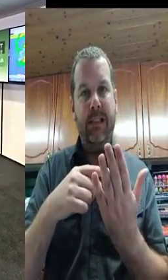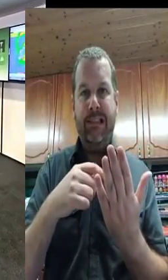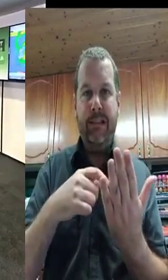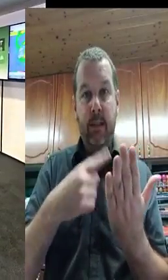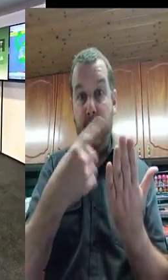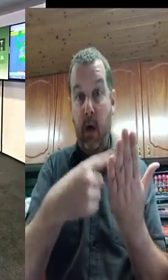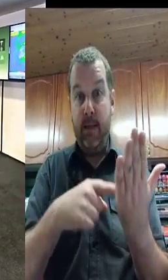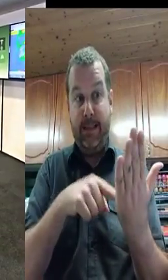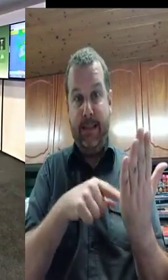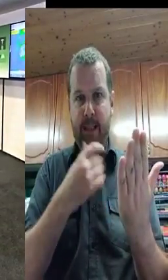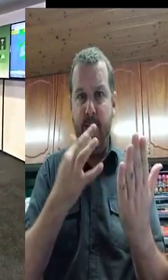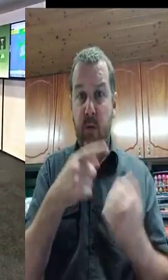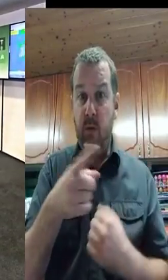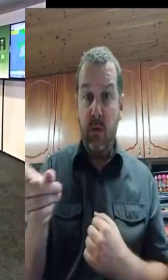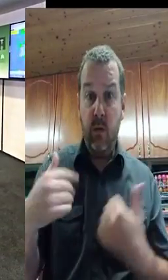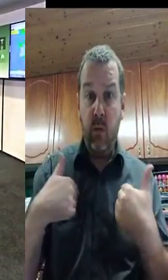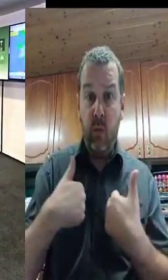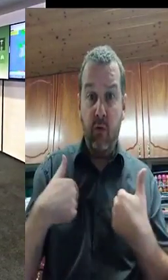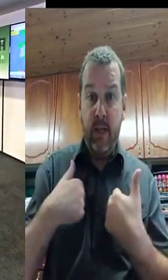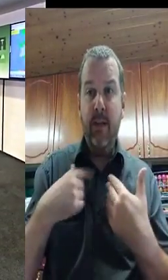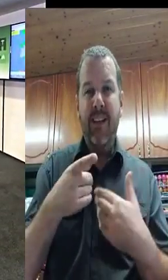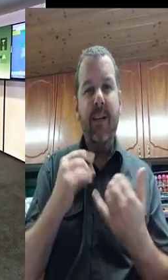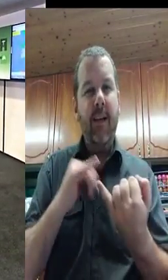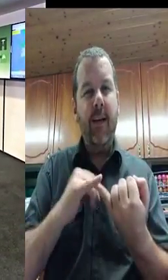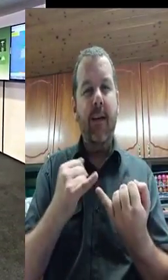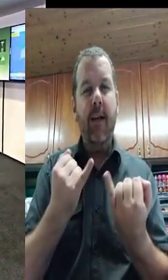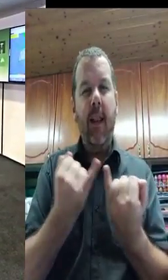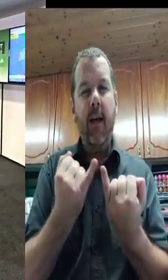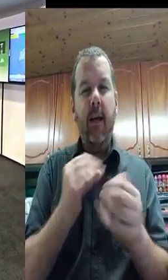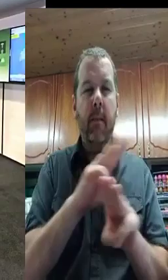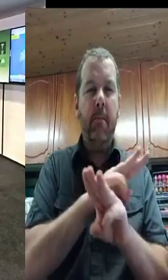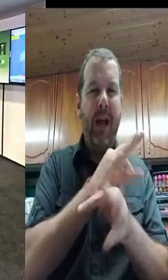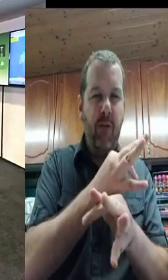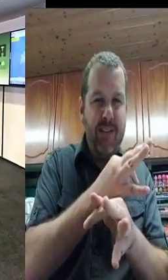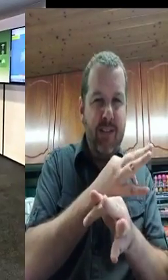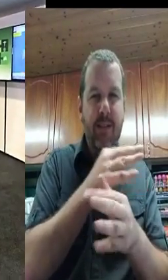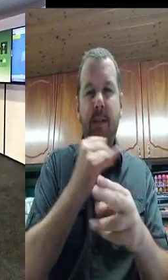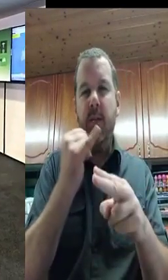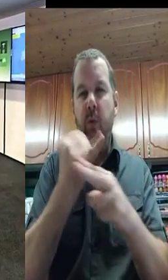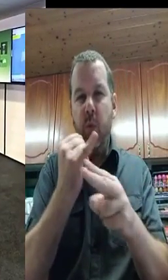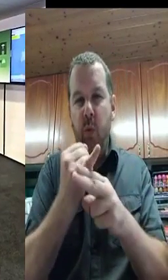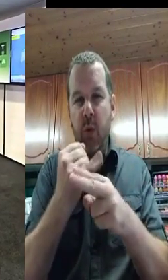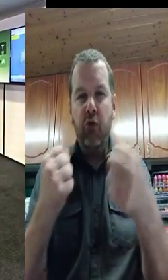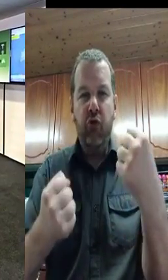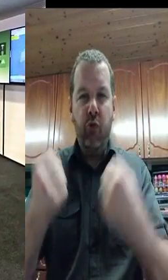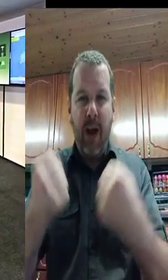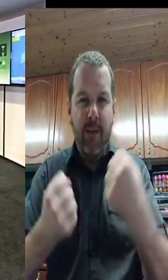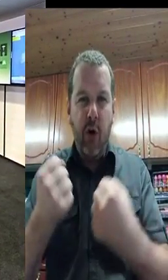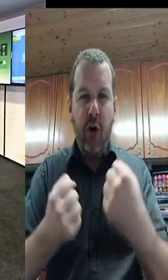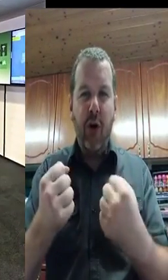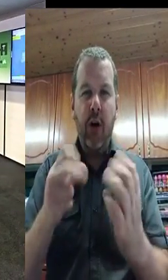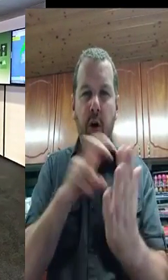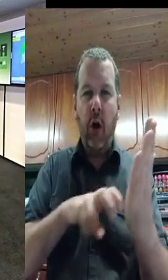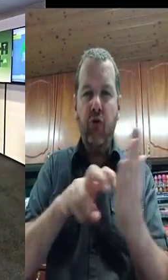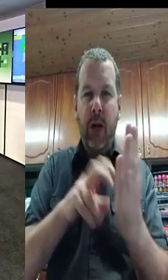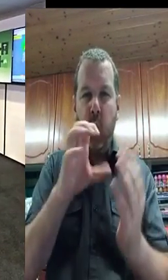prior to, during and after the onset of this severe weather event. Thank you.